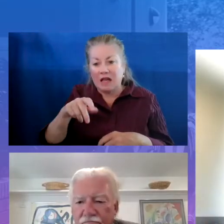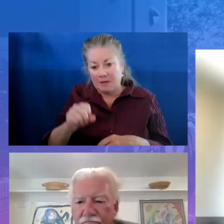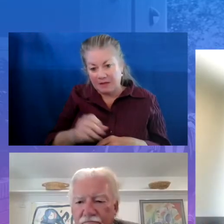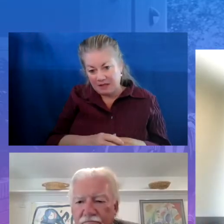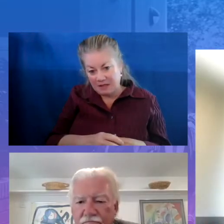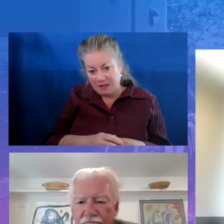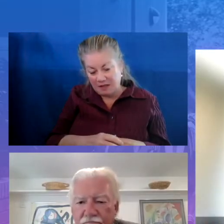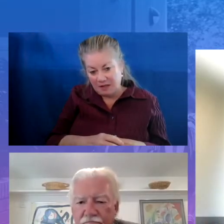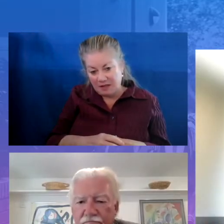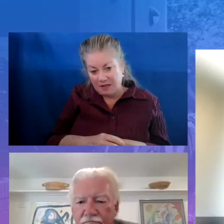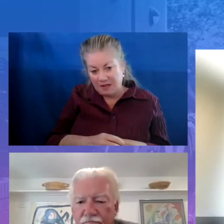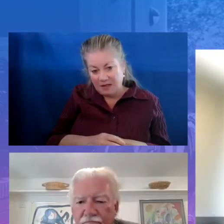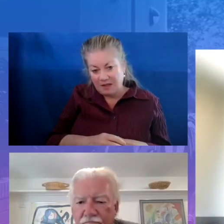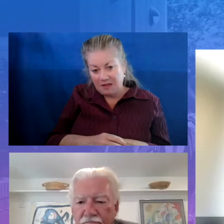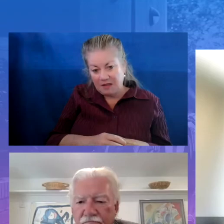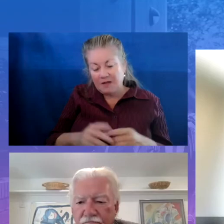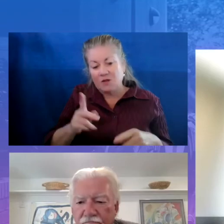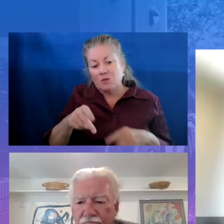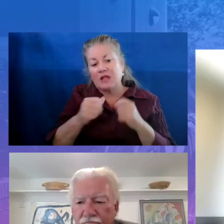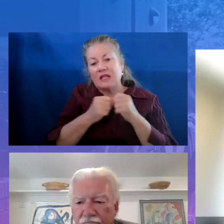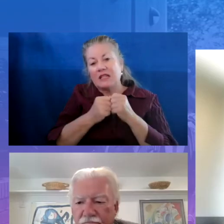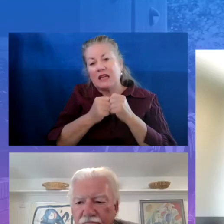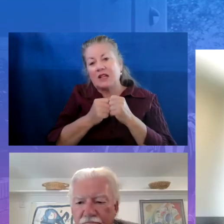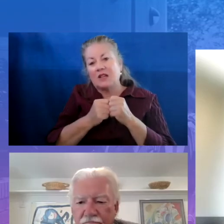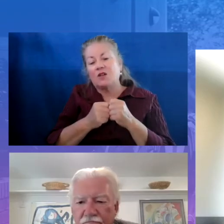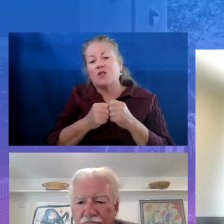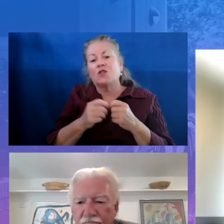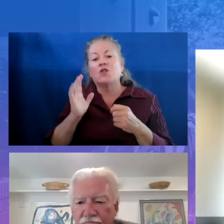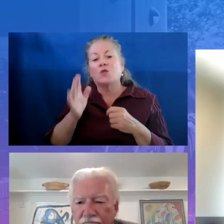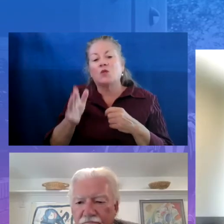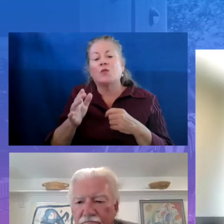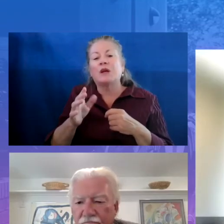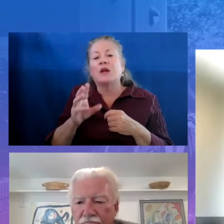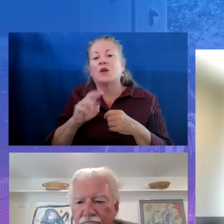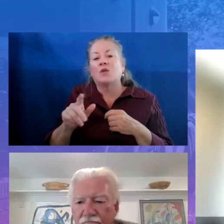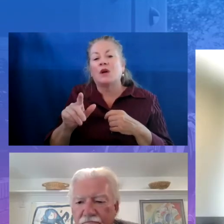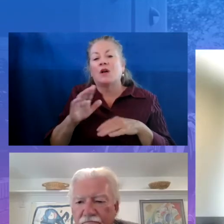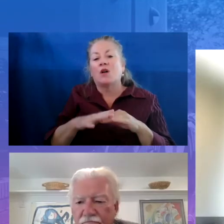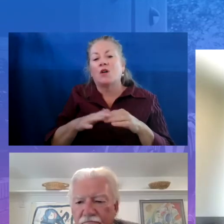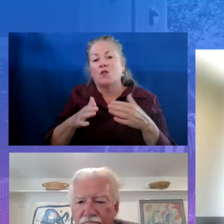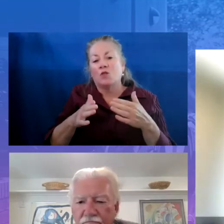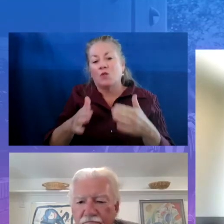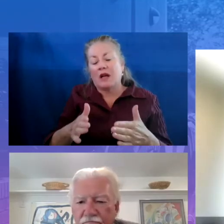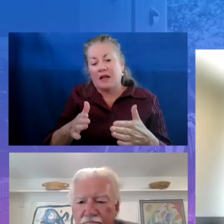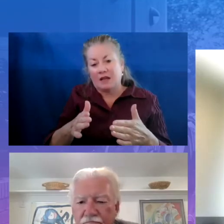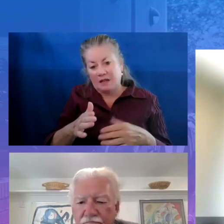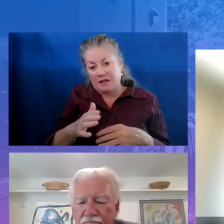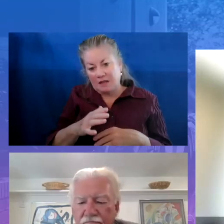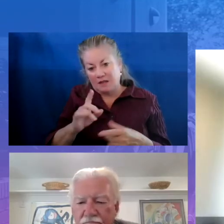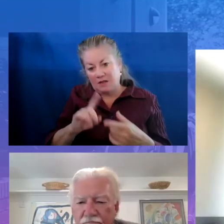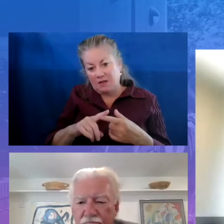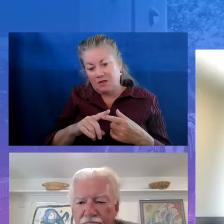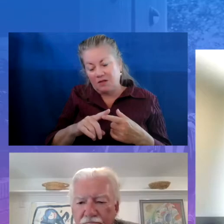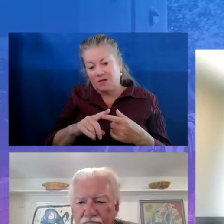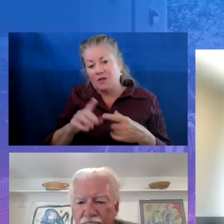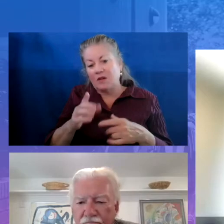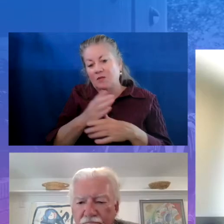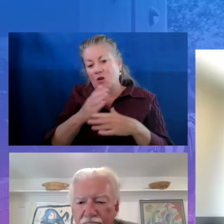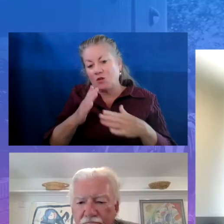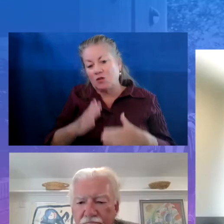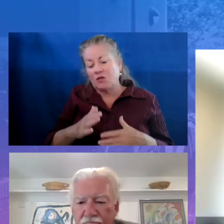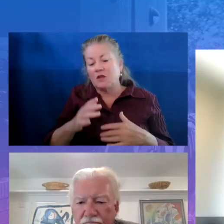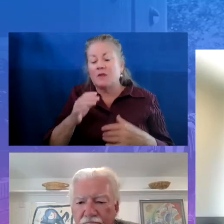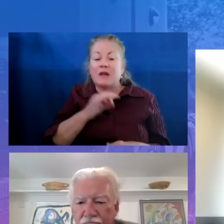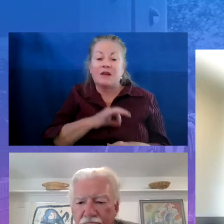that formula together, you will be well on your way to an effective partnership that benefits you,